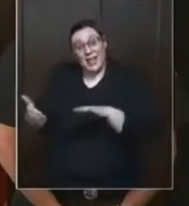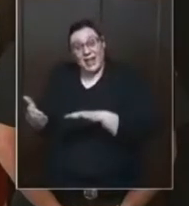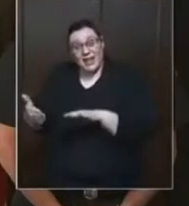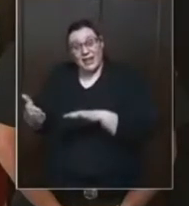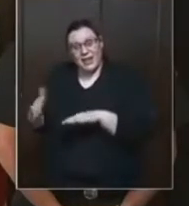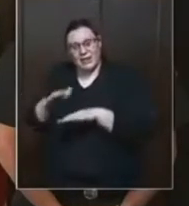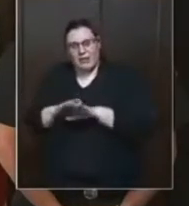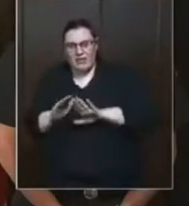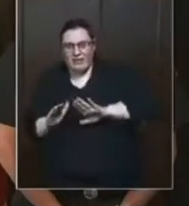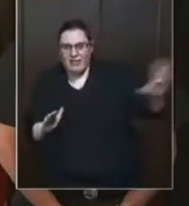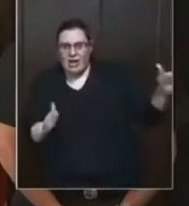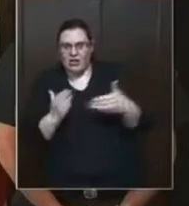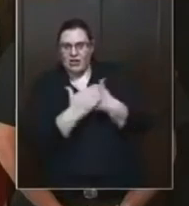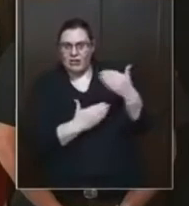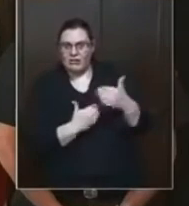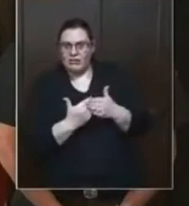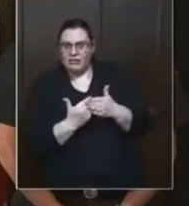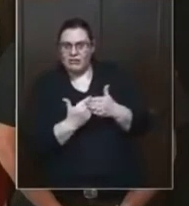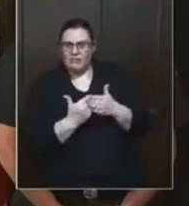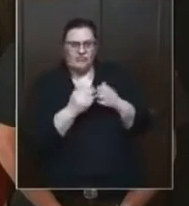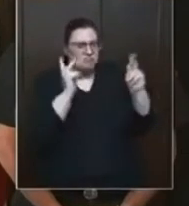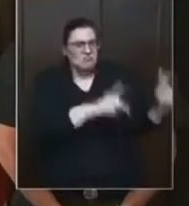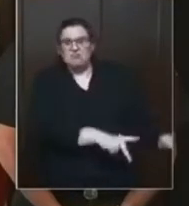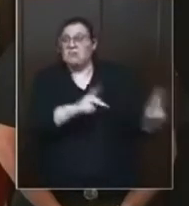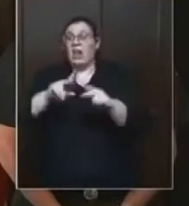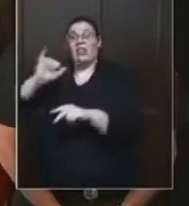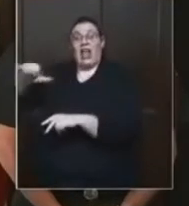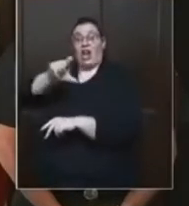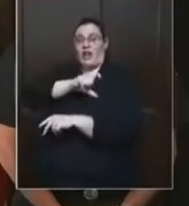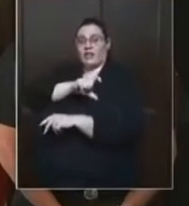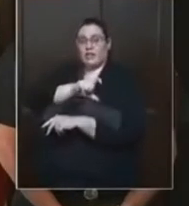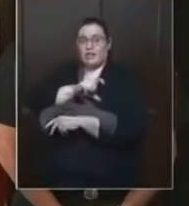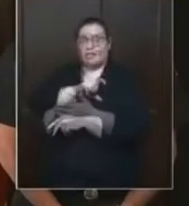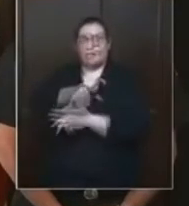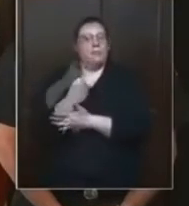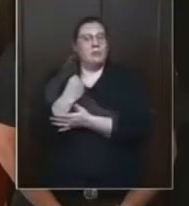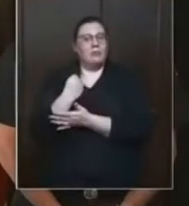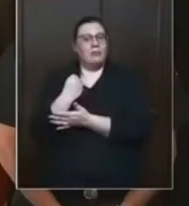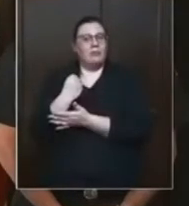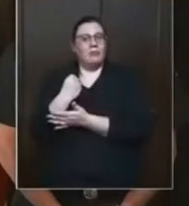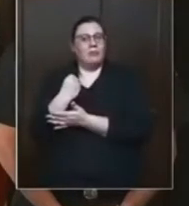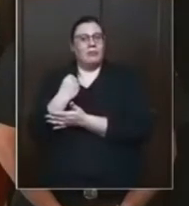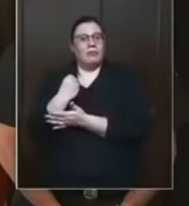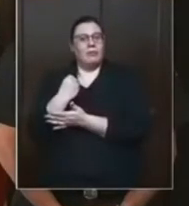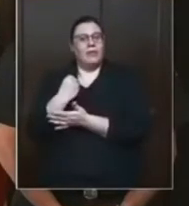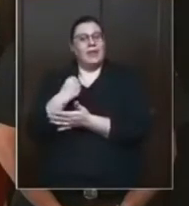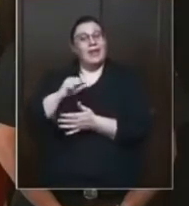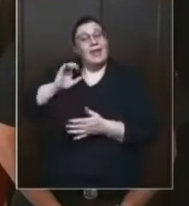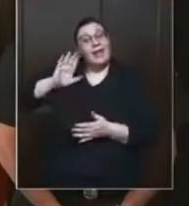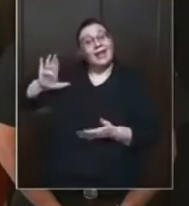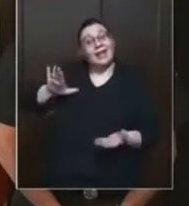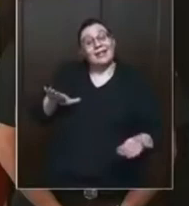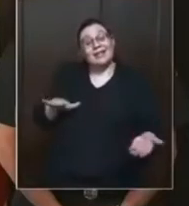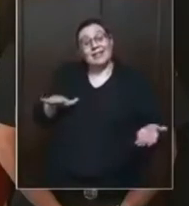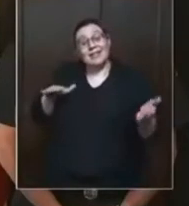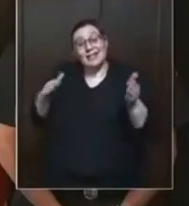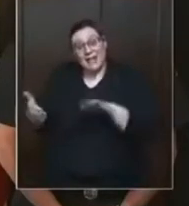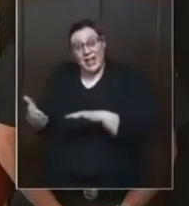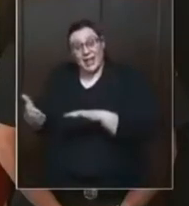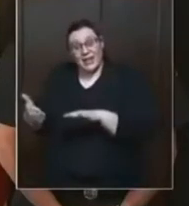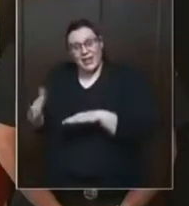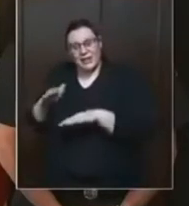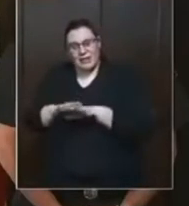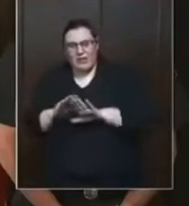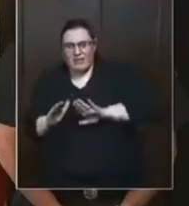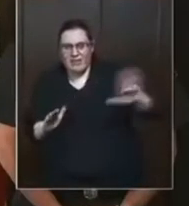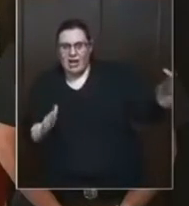for him killing you. He blaming you for George's death. So the people then